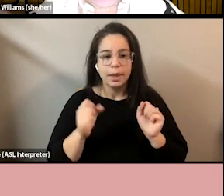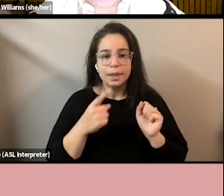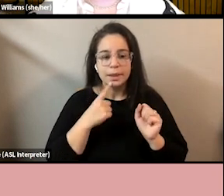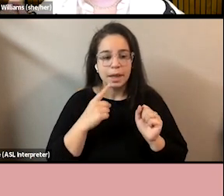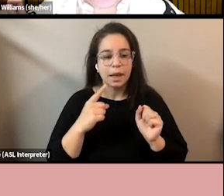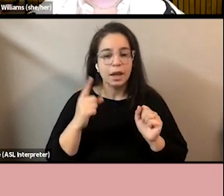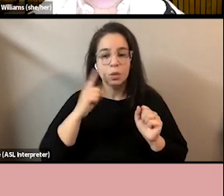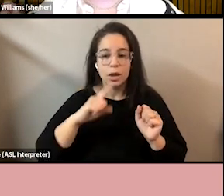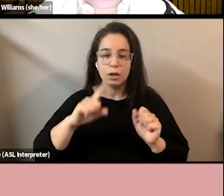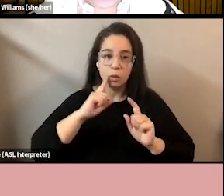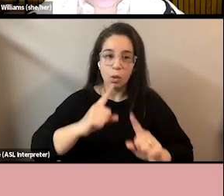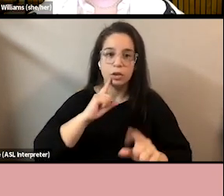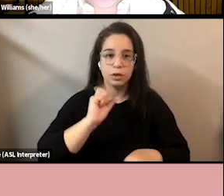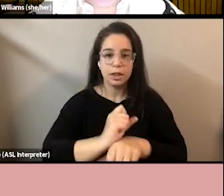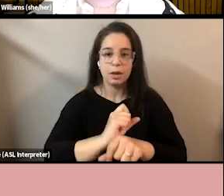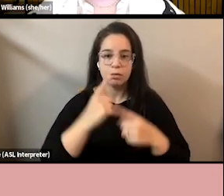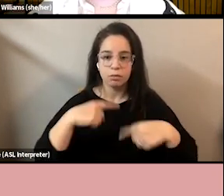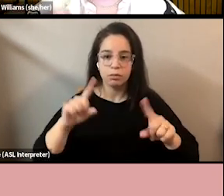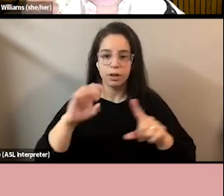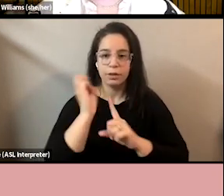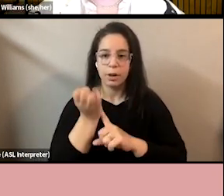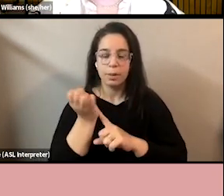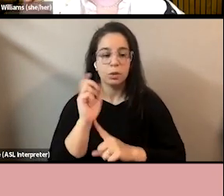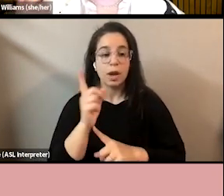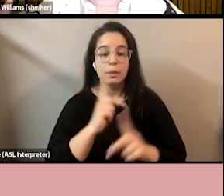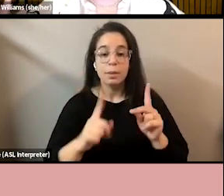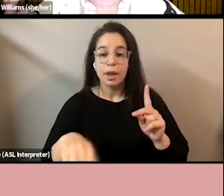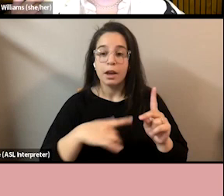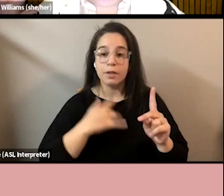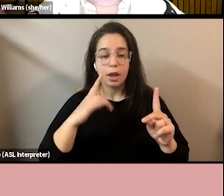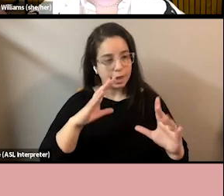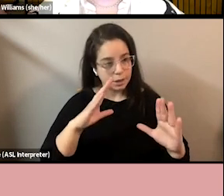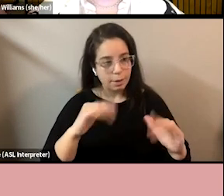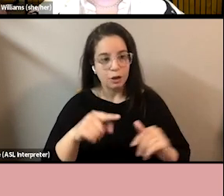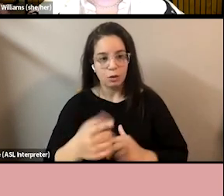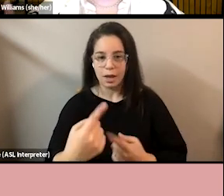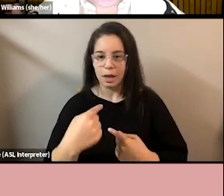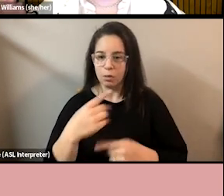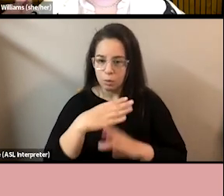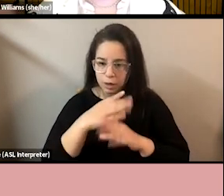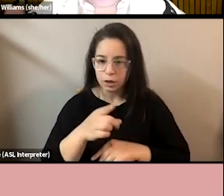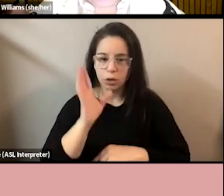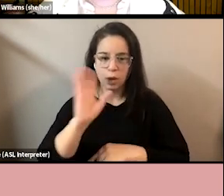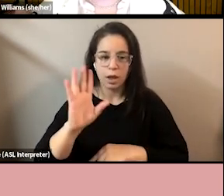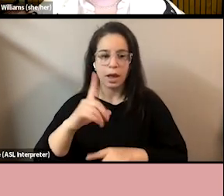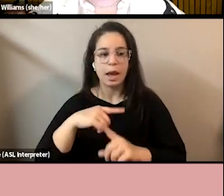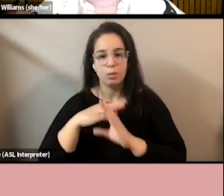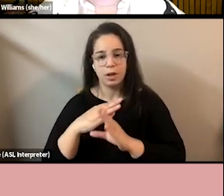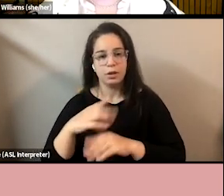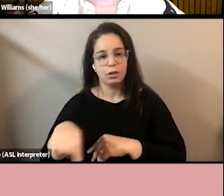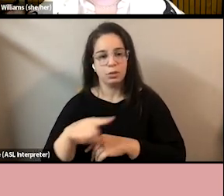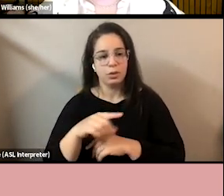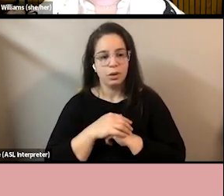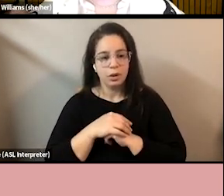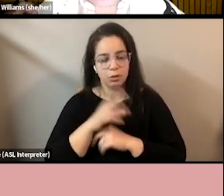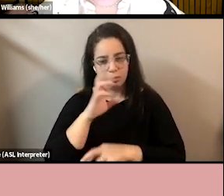striving to create working environments where people feel expected, protected and respected. Expected means that we don't